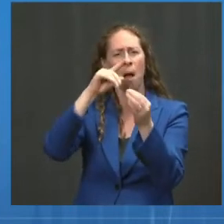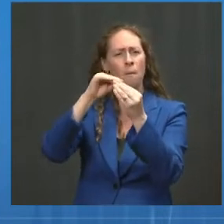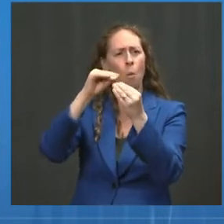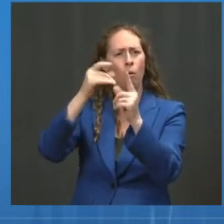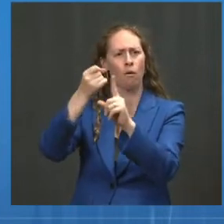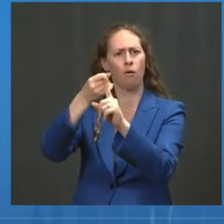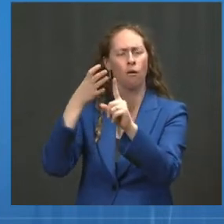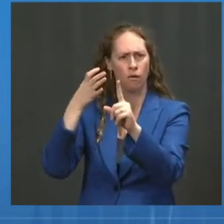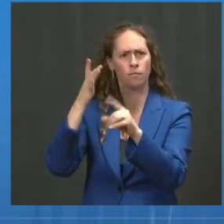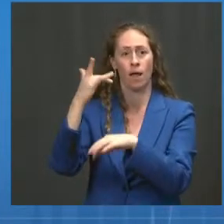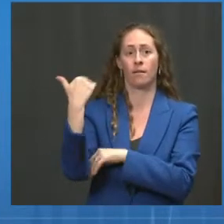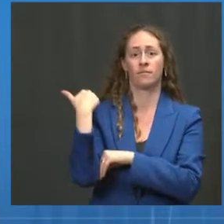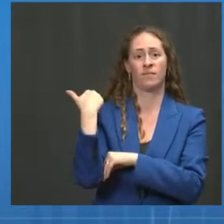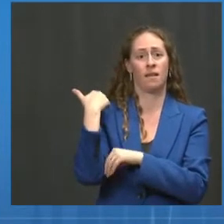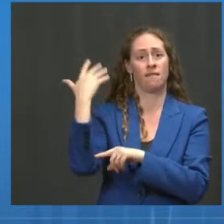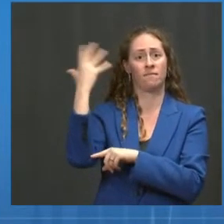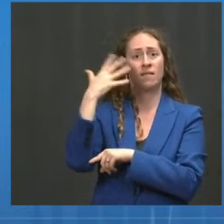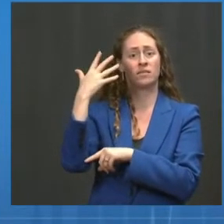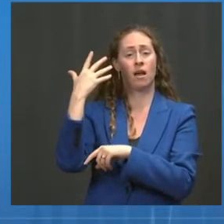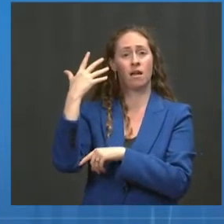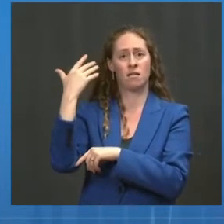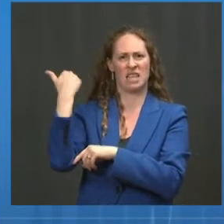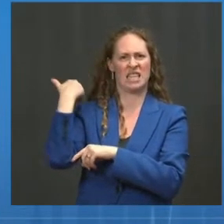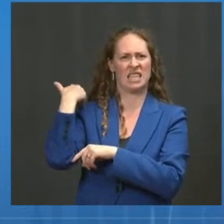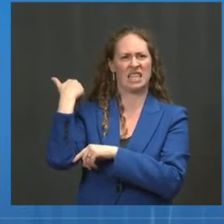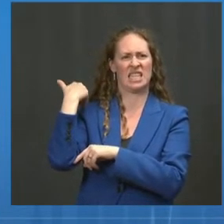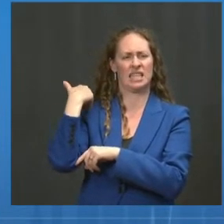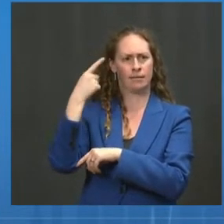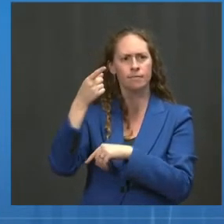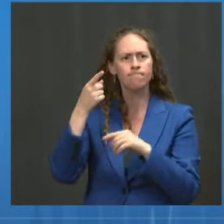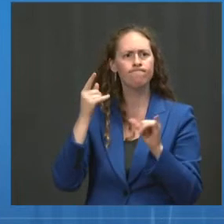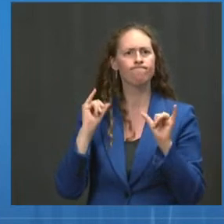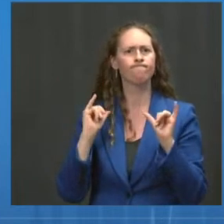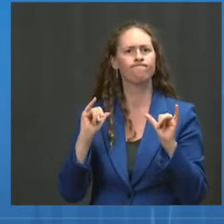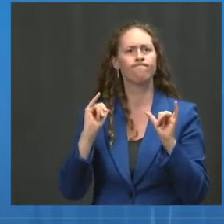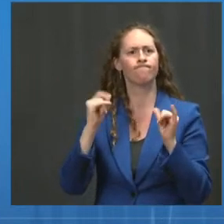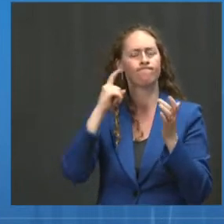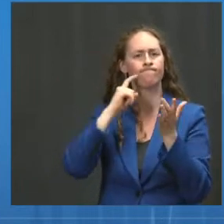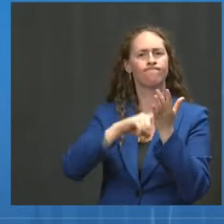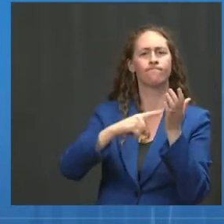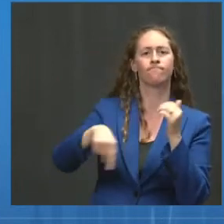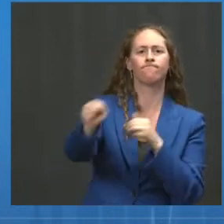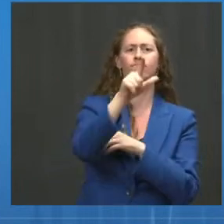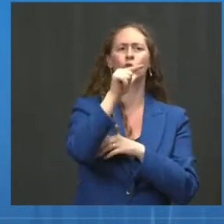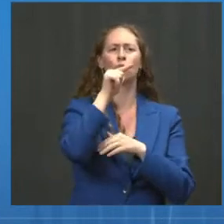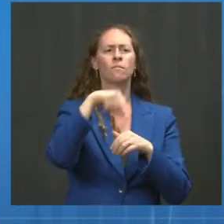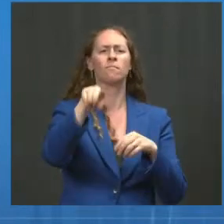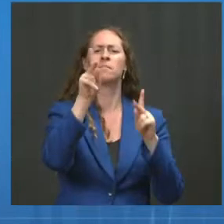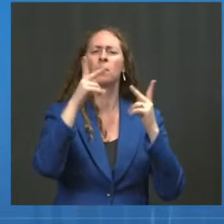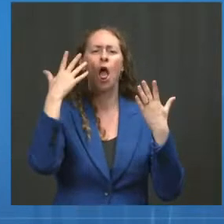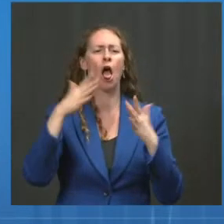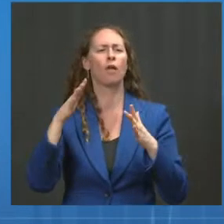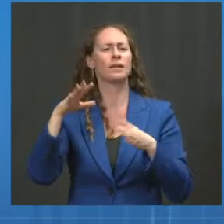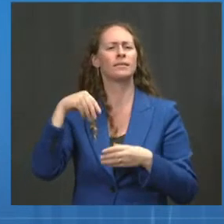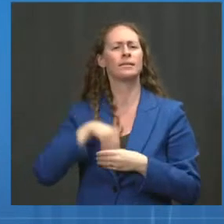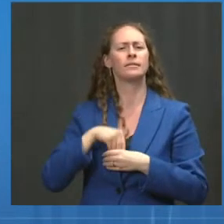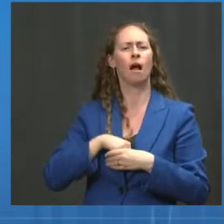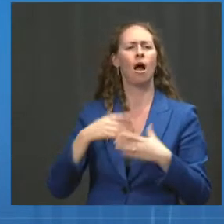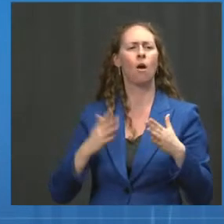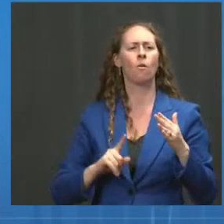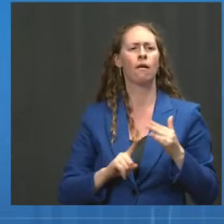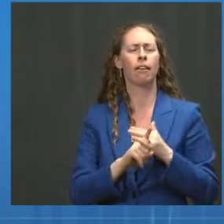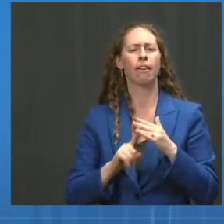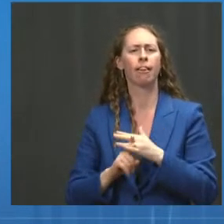with the decision on immunocompromised people for whom this is a pretty different scenario. Those are people who didn't have great protection in the first place as